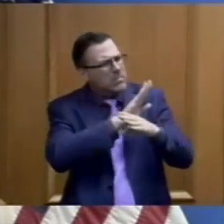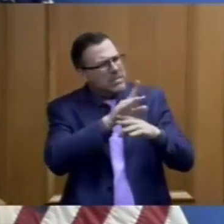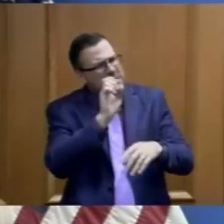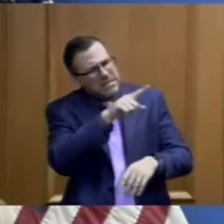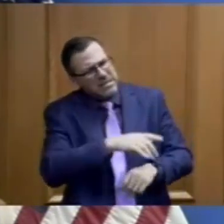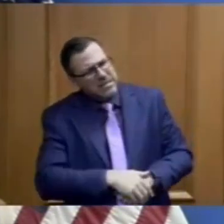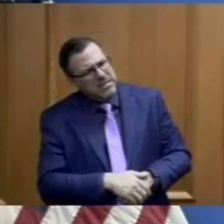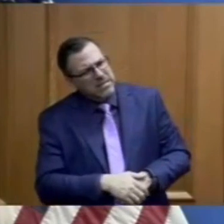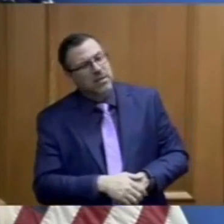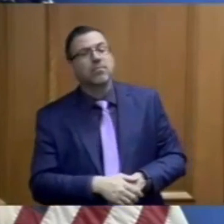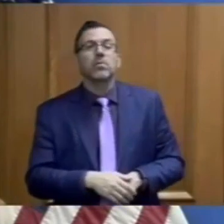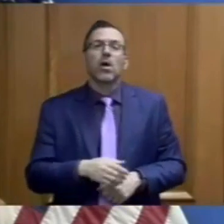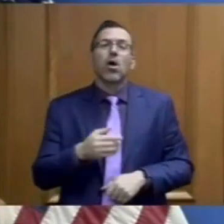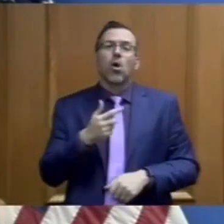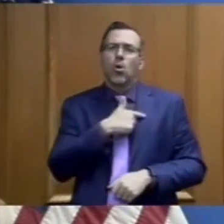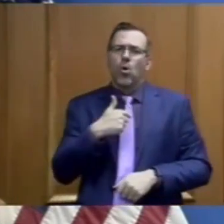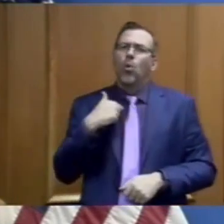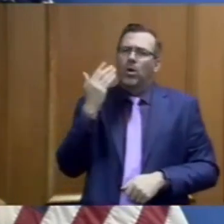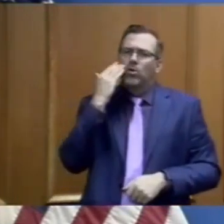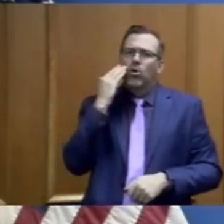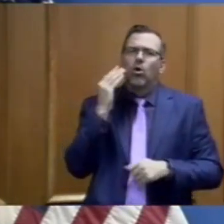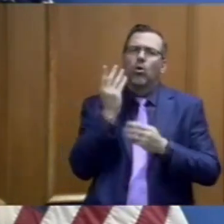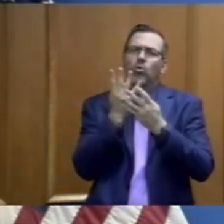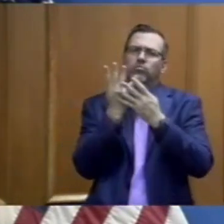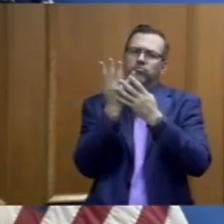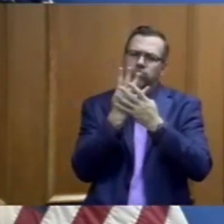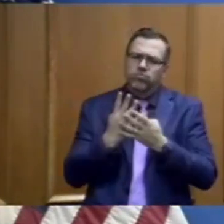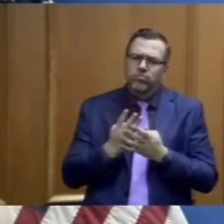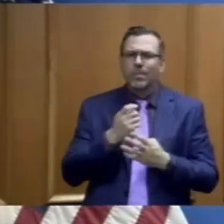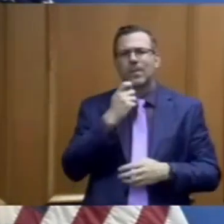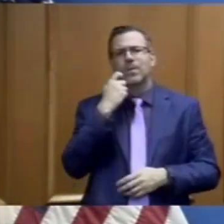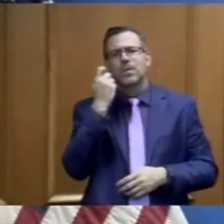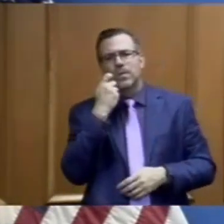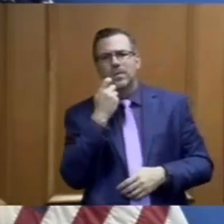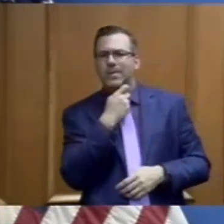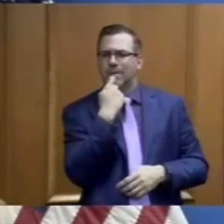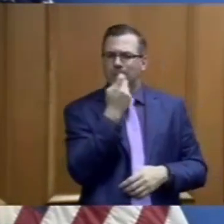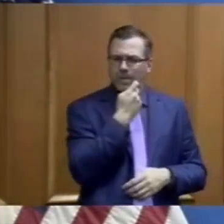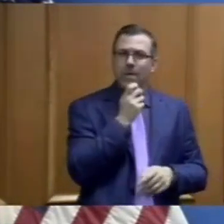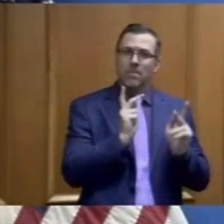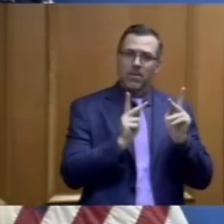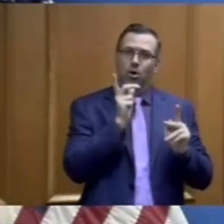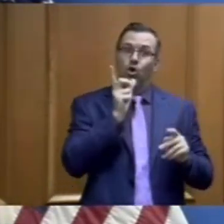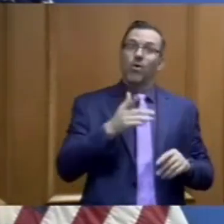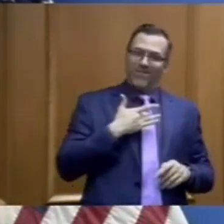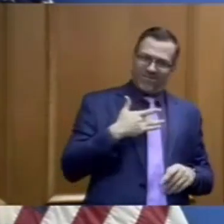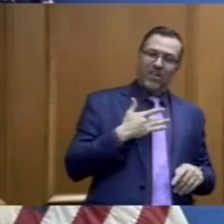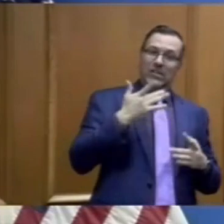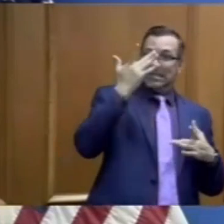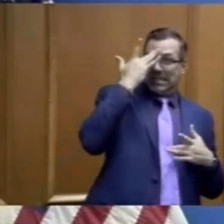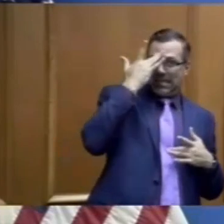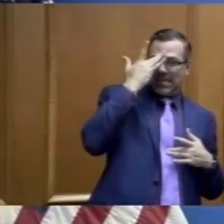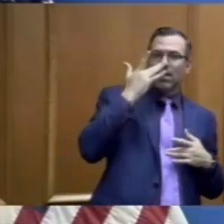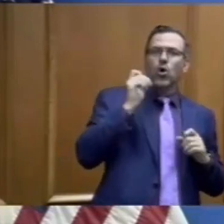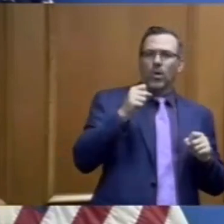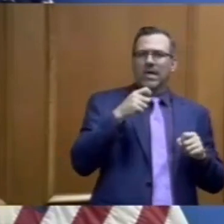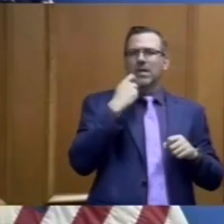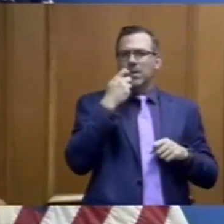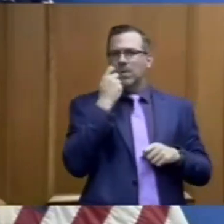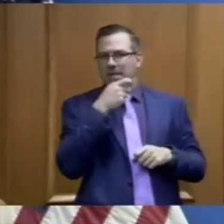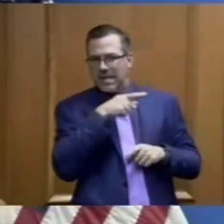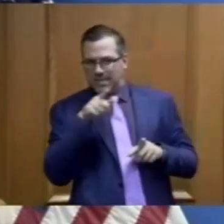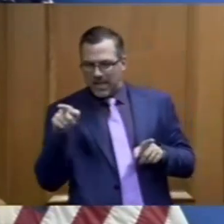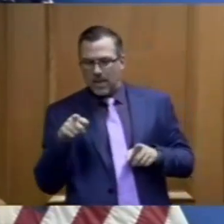testing, and particularly with testing people with symptoms, that we have an understanding about the